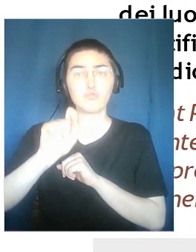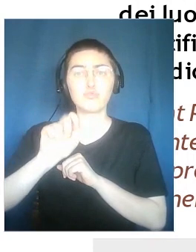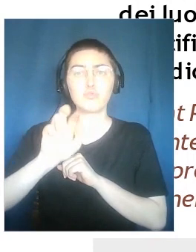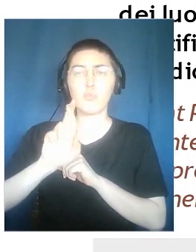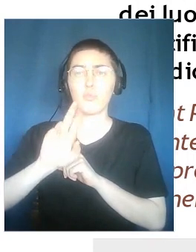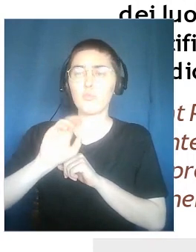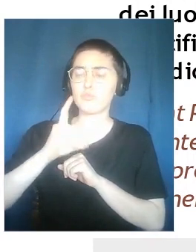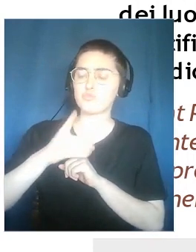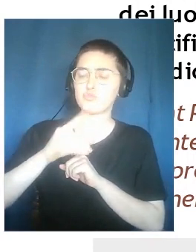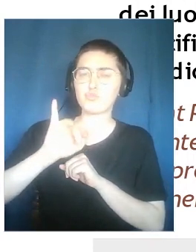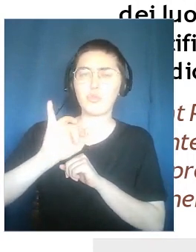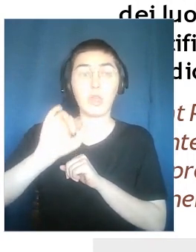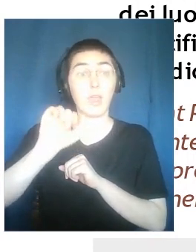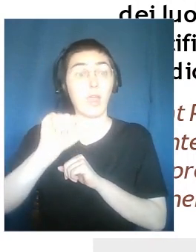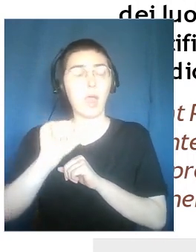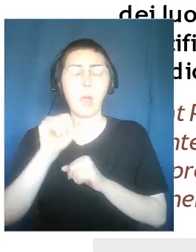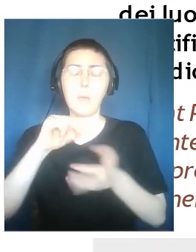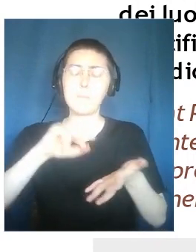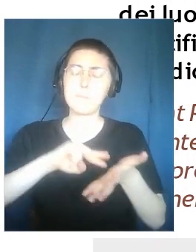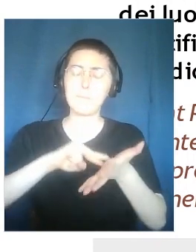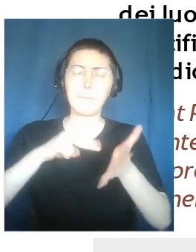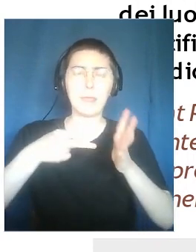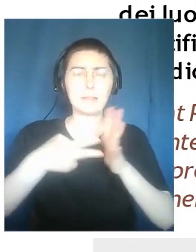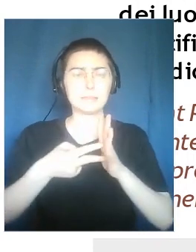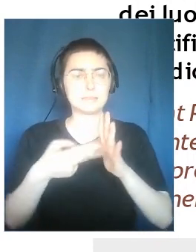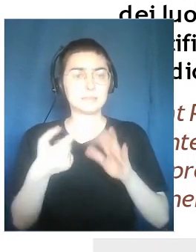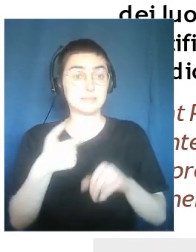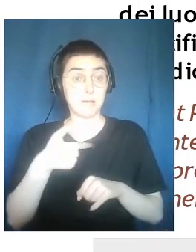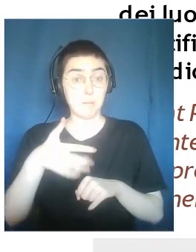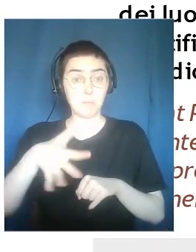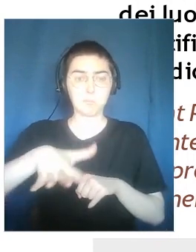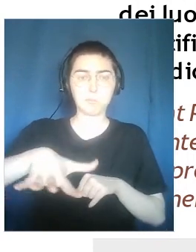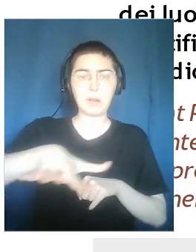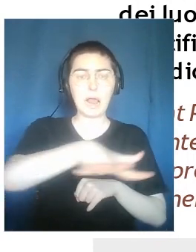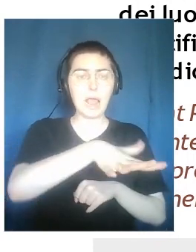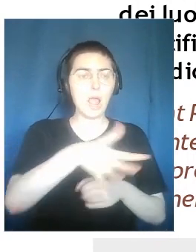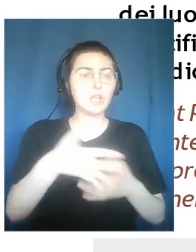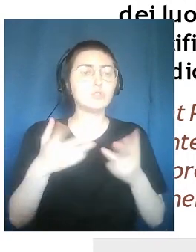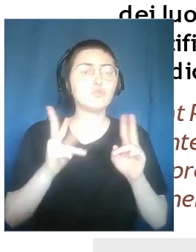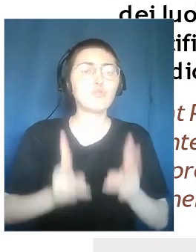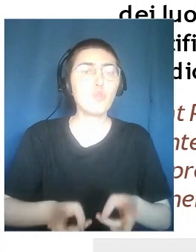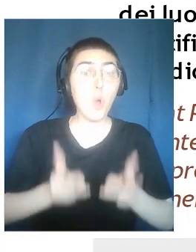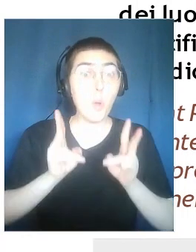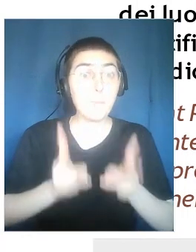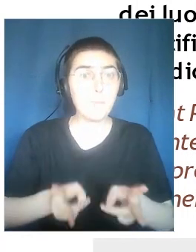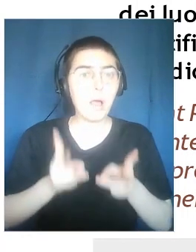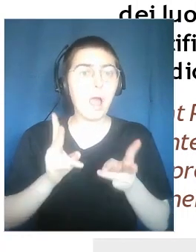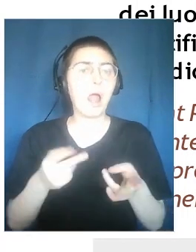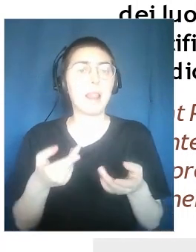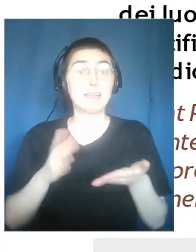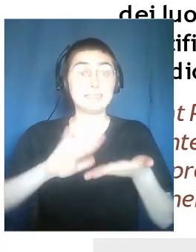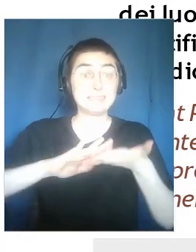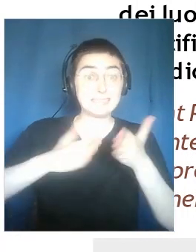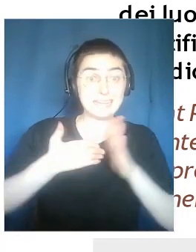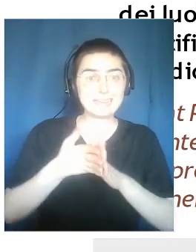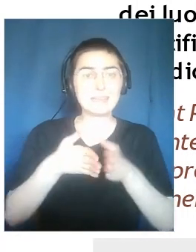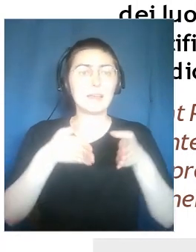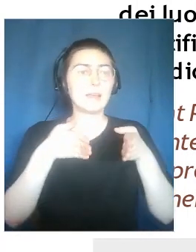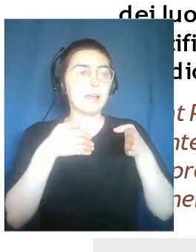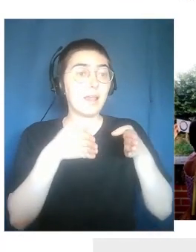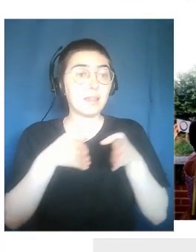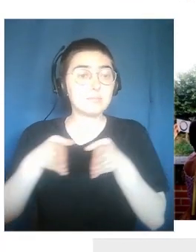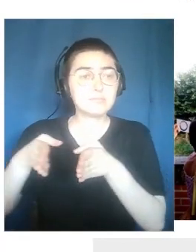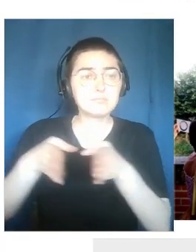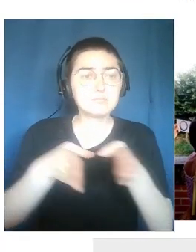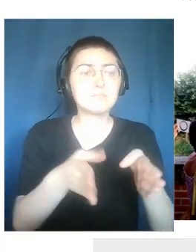tales of a place that can be located, that can be set in a city, to be covered on